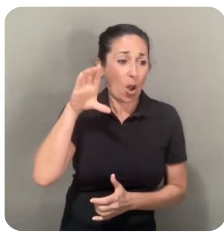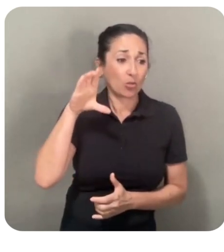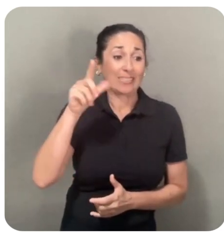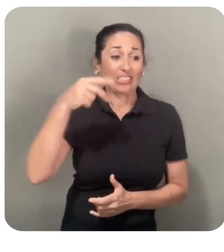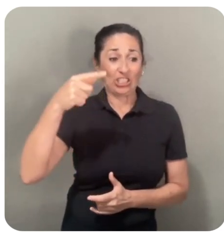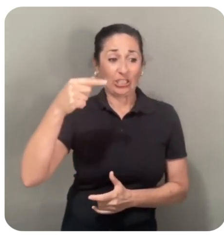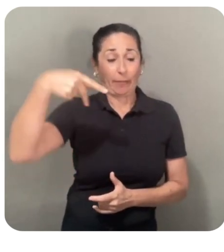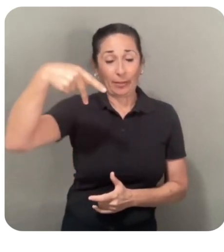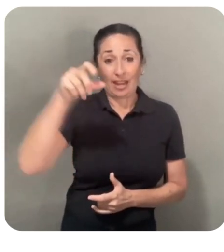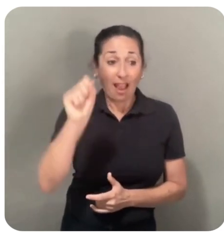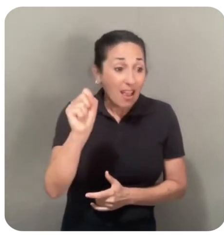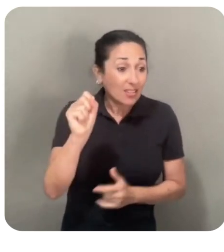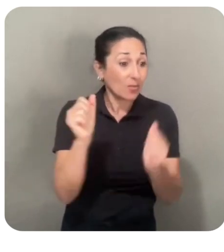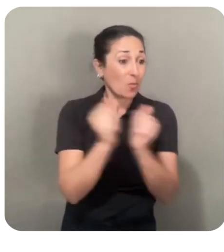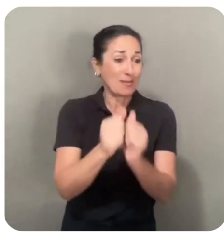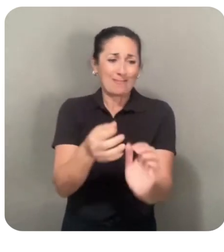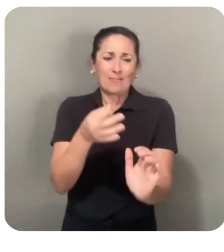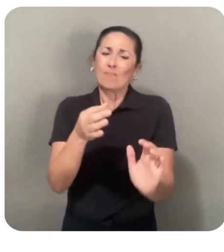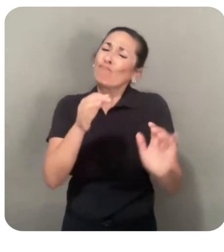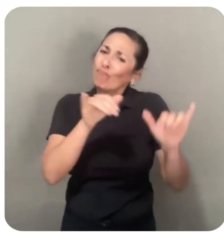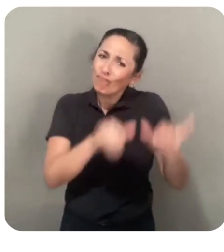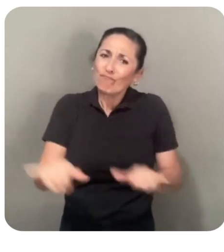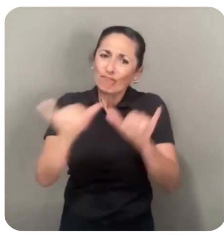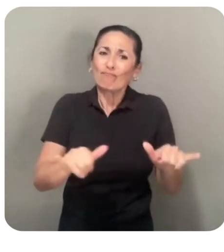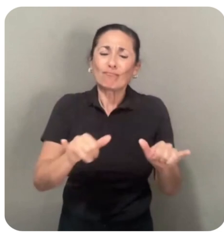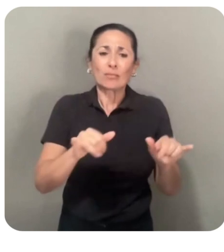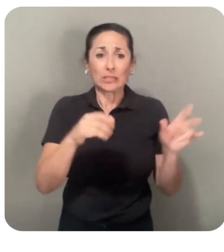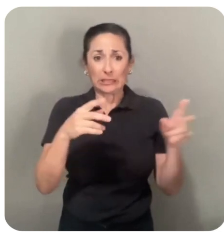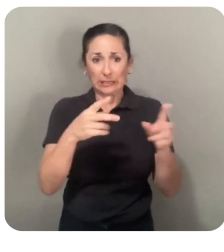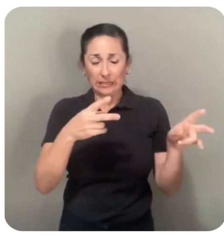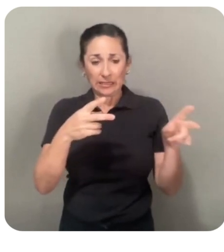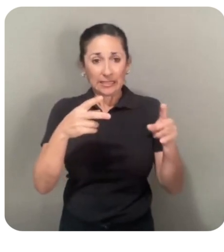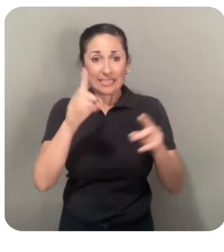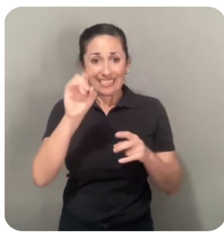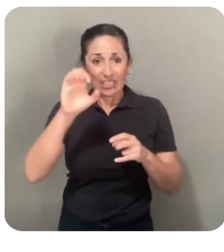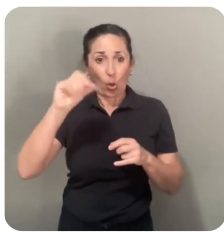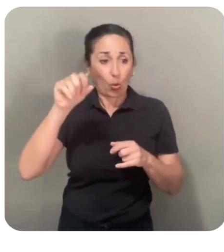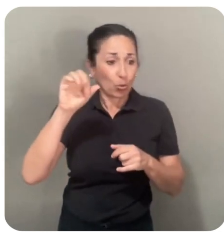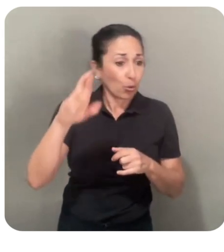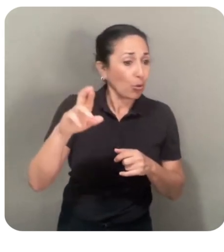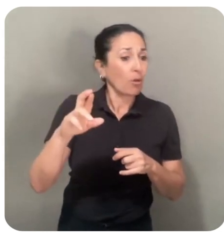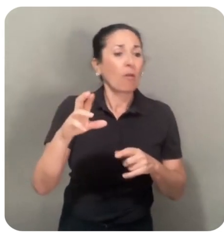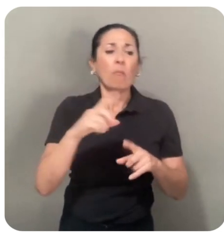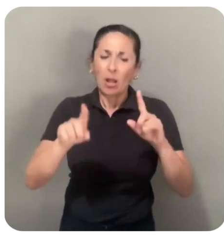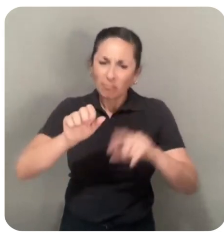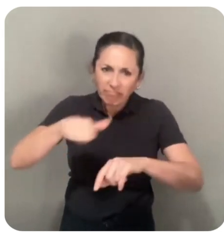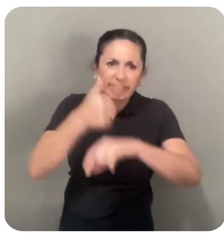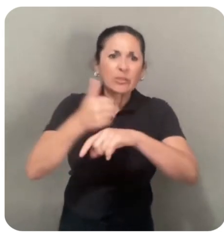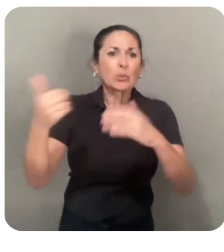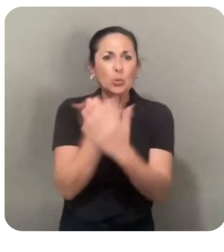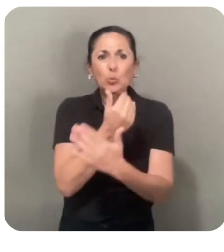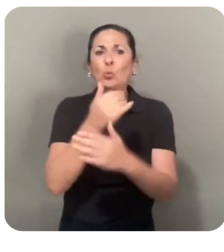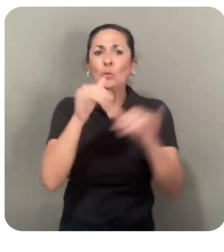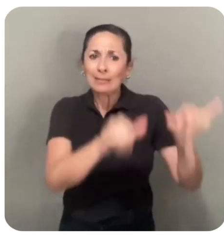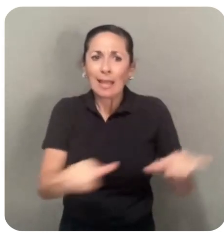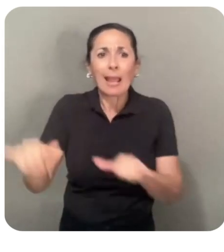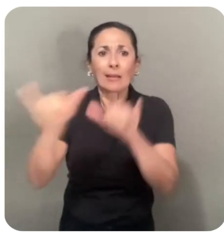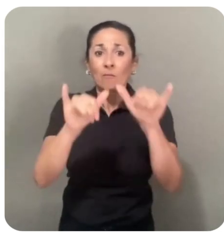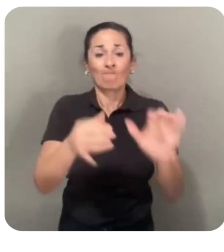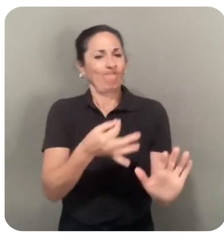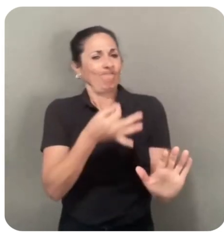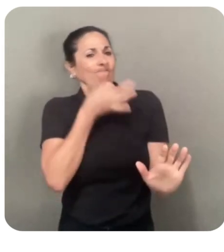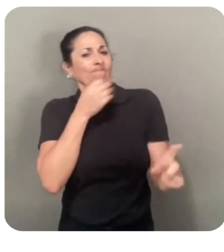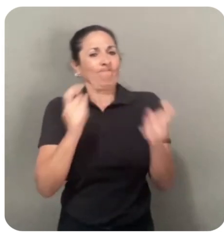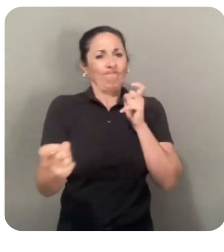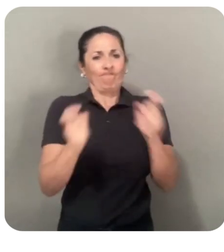improved data quality, Llama 3.1 405b absolutely sets a new standard. Our fine-tuned models undergo